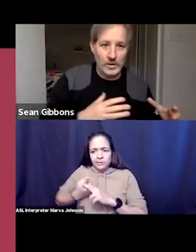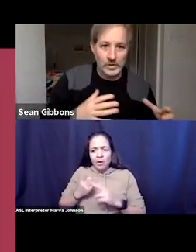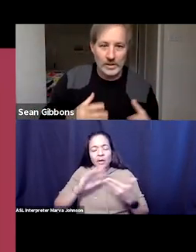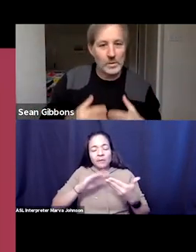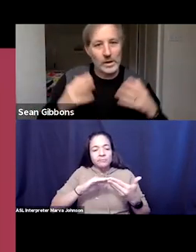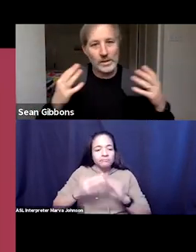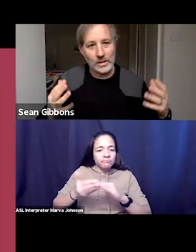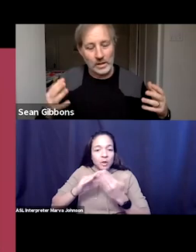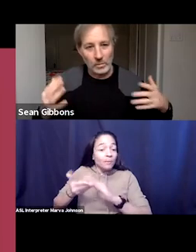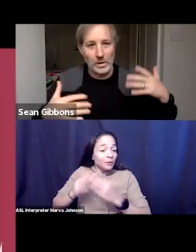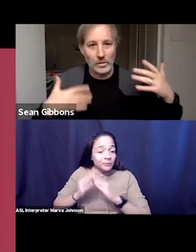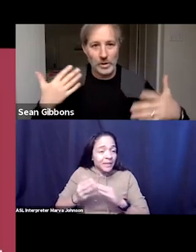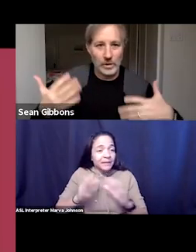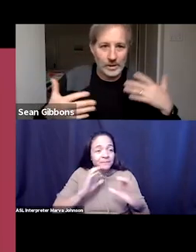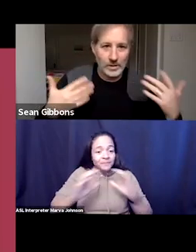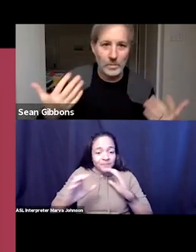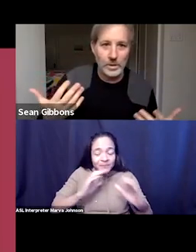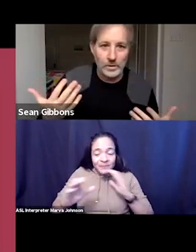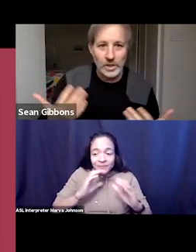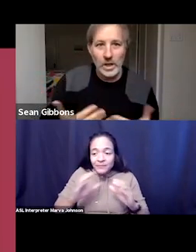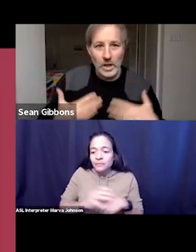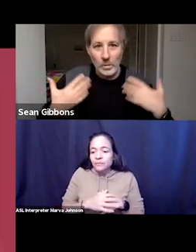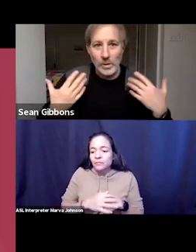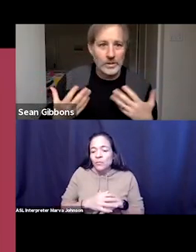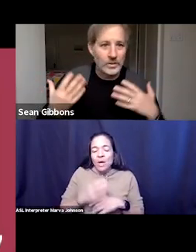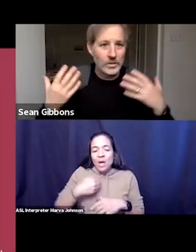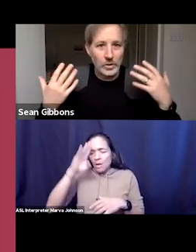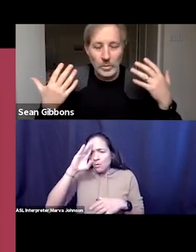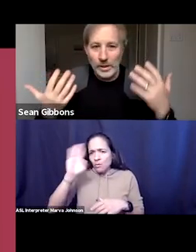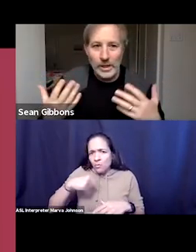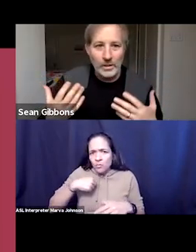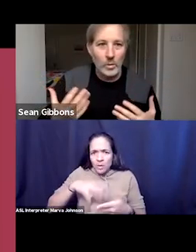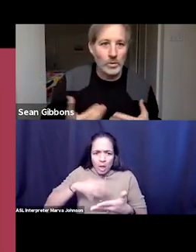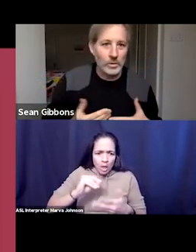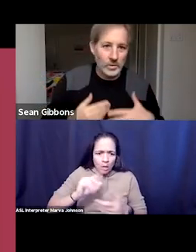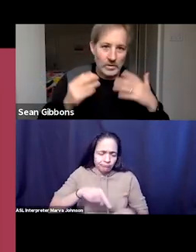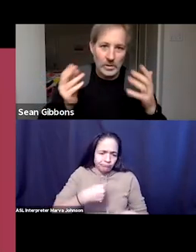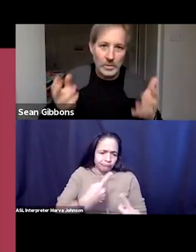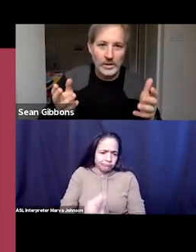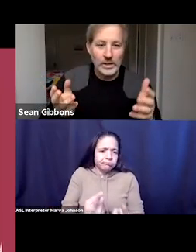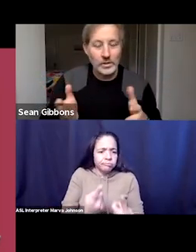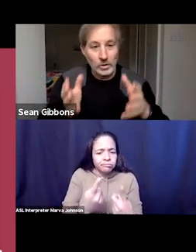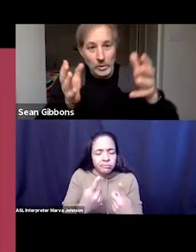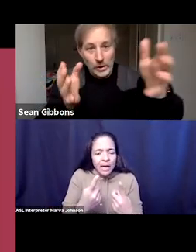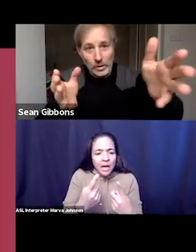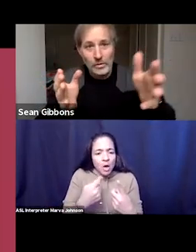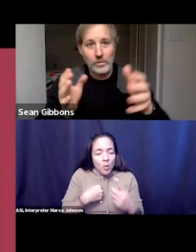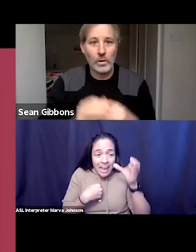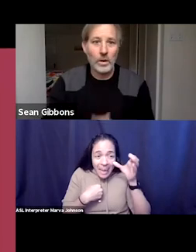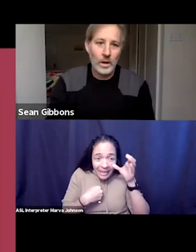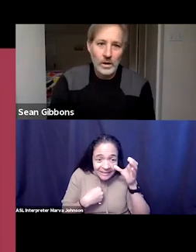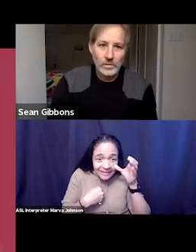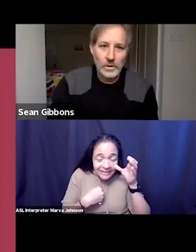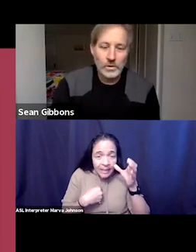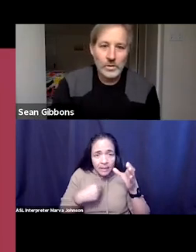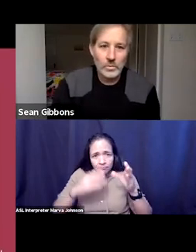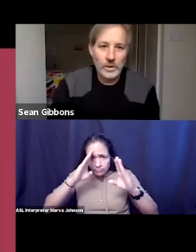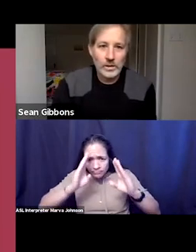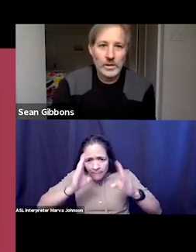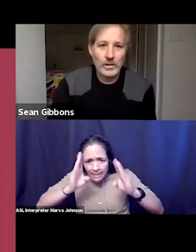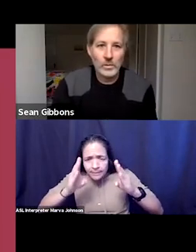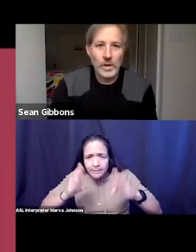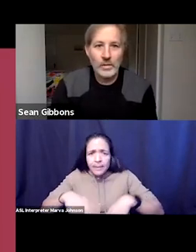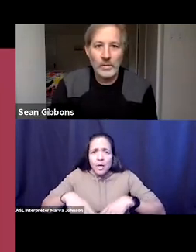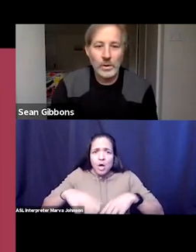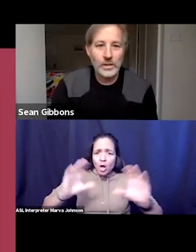the speed of trust that's been a lesson i think we've been learning over the last couple years we listen to we heed the words we pay attention to we look for folks that